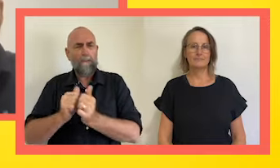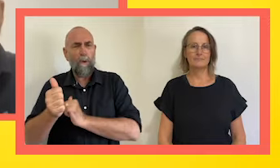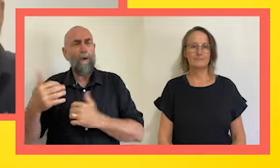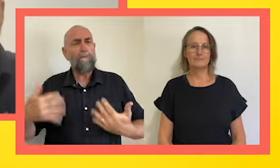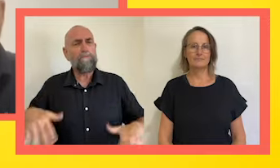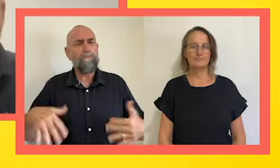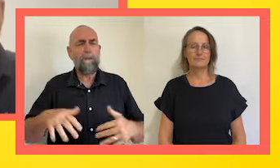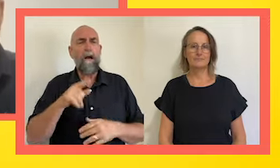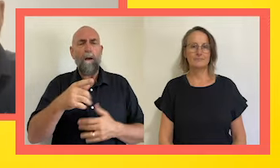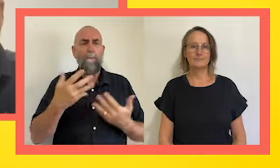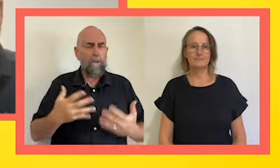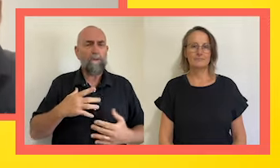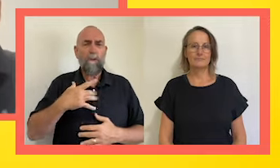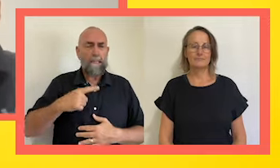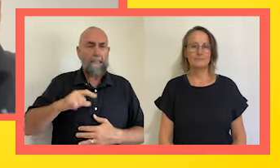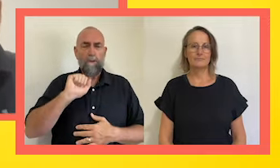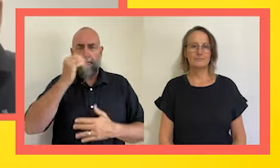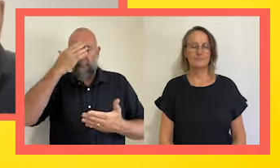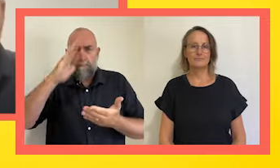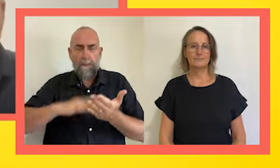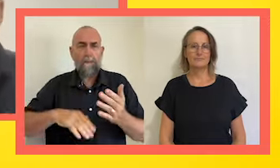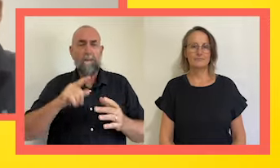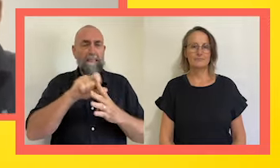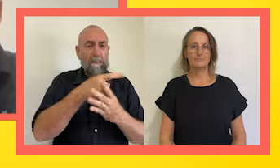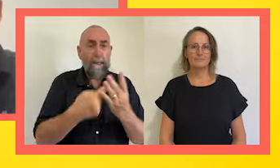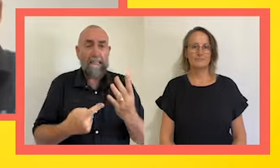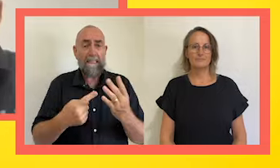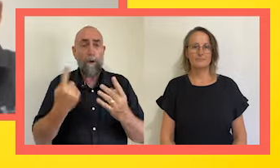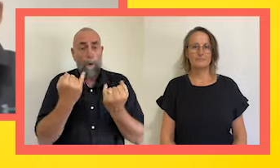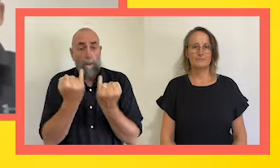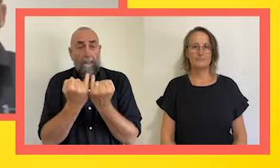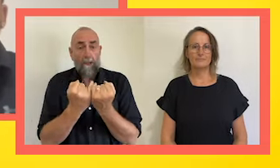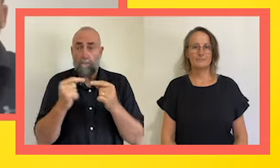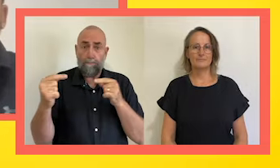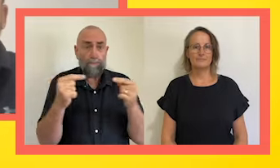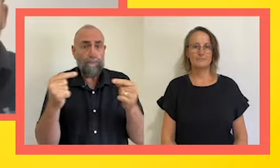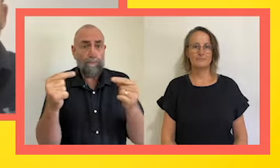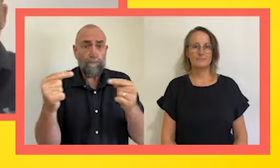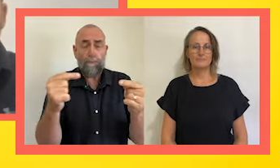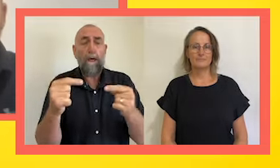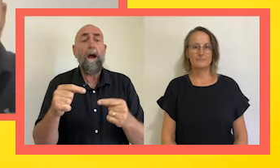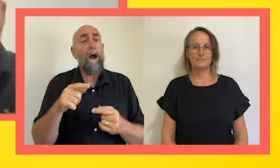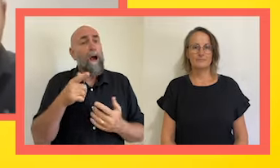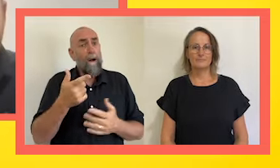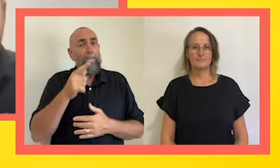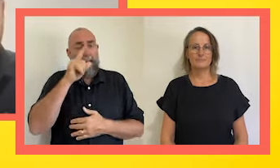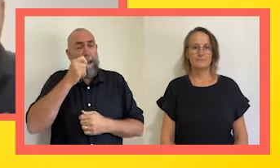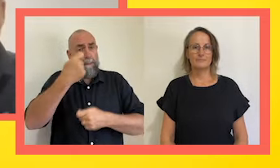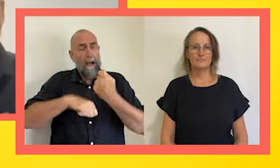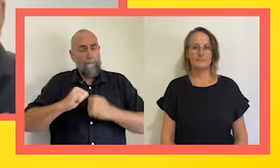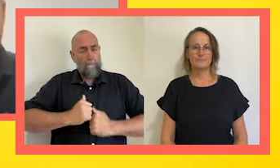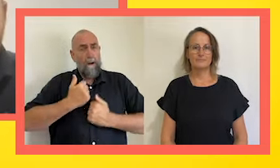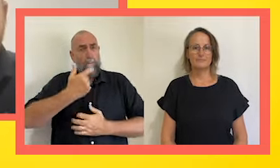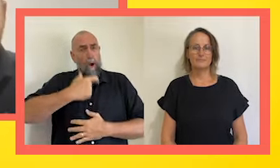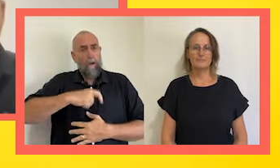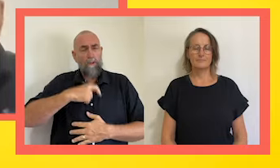similarly functional experience with disability compete against themselves. It can be quite personal that you